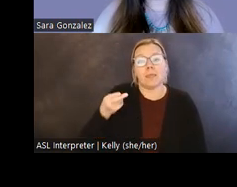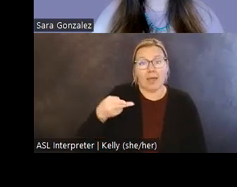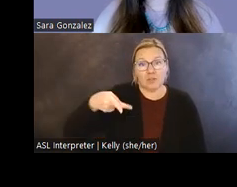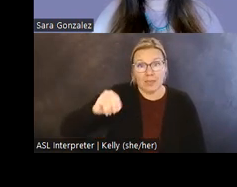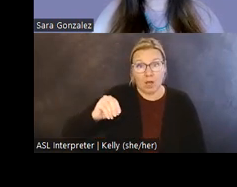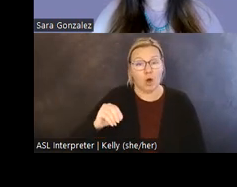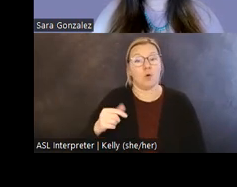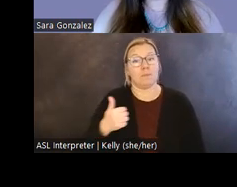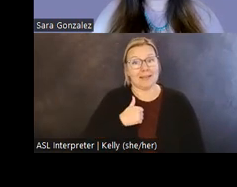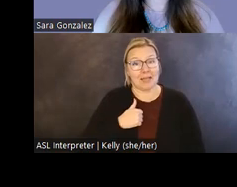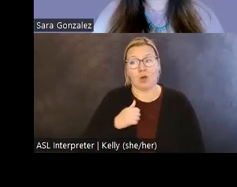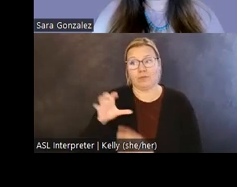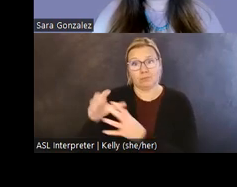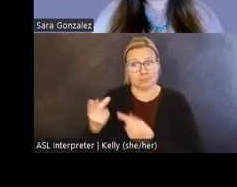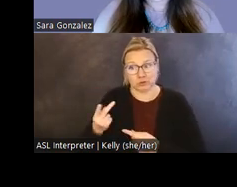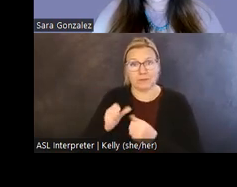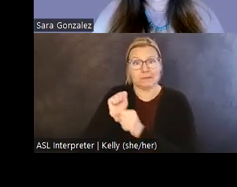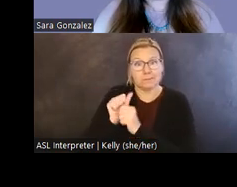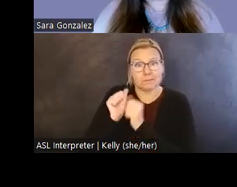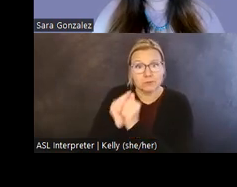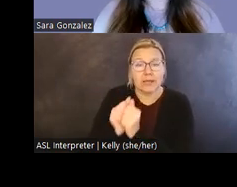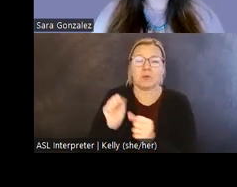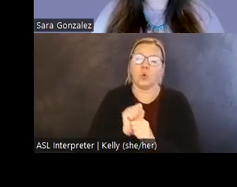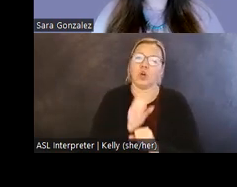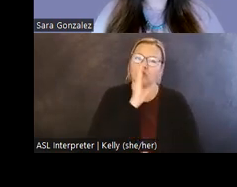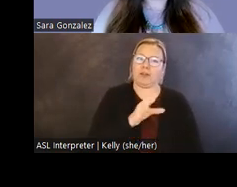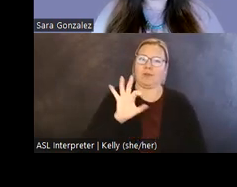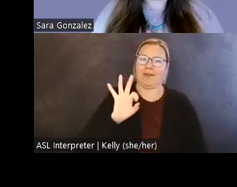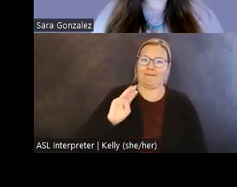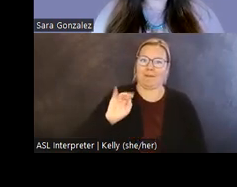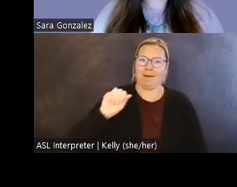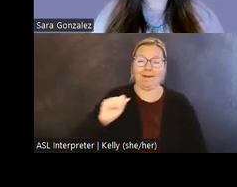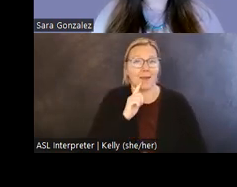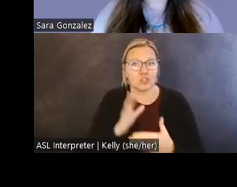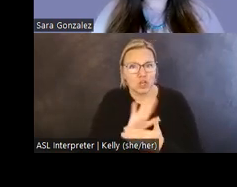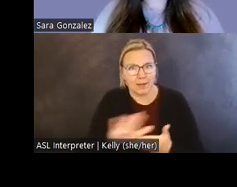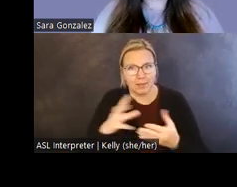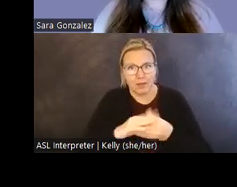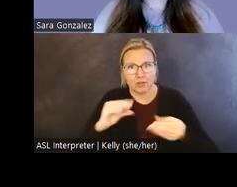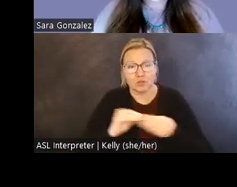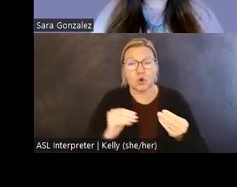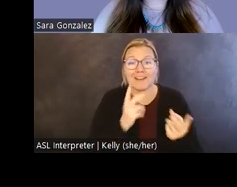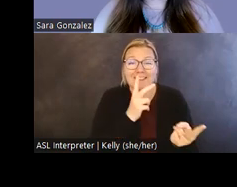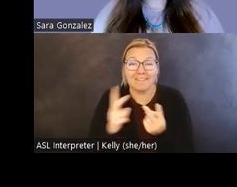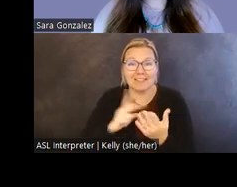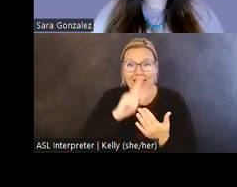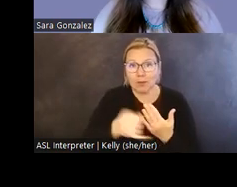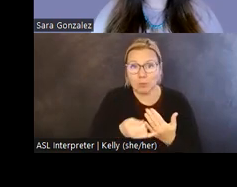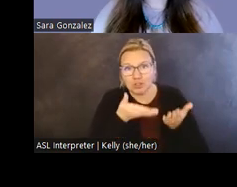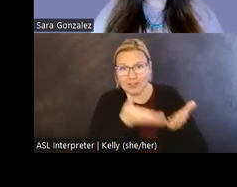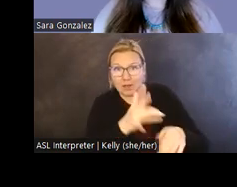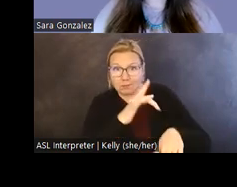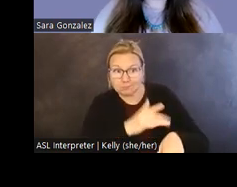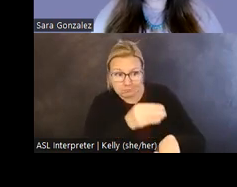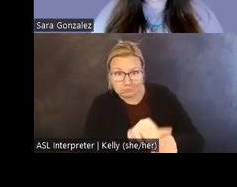been struck by the willingness of community to work with FMIA, from sharing their stories, to visiting the project on site, to